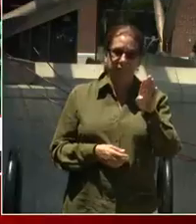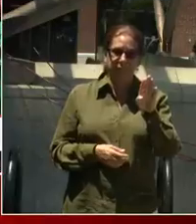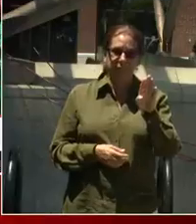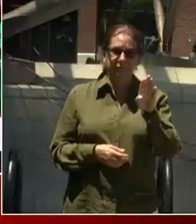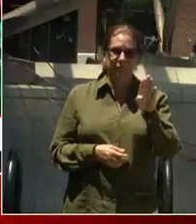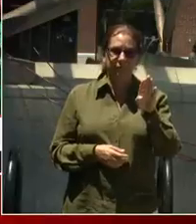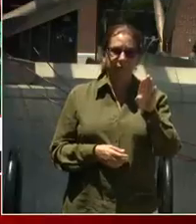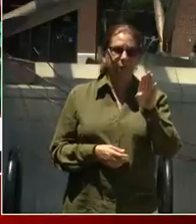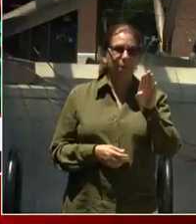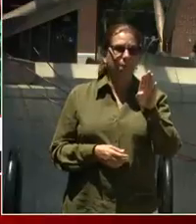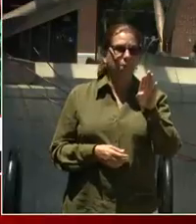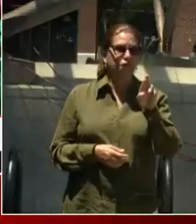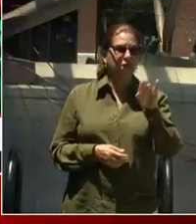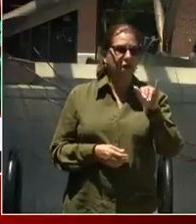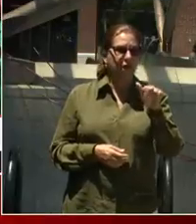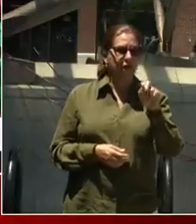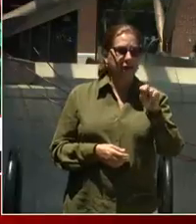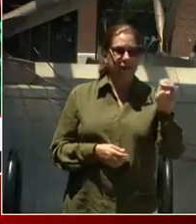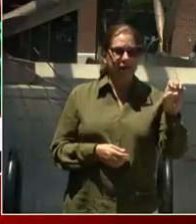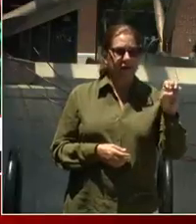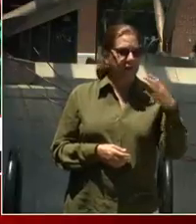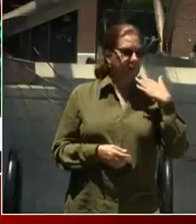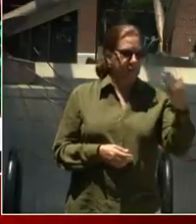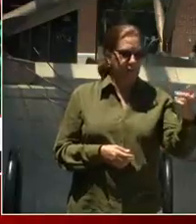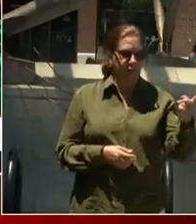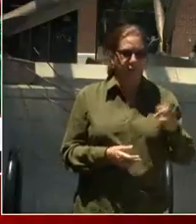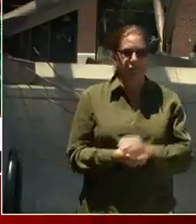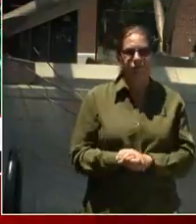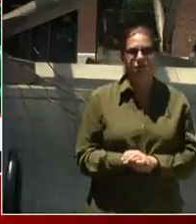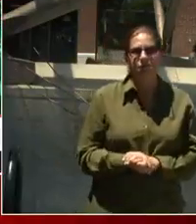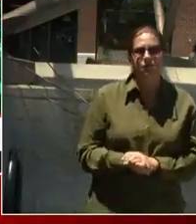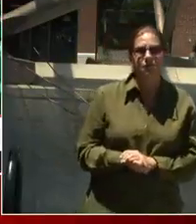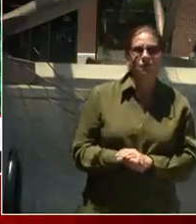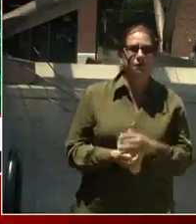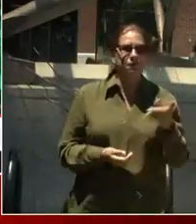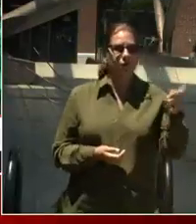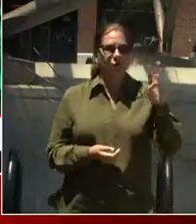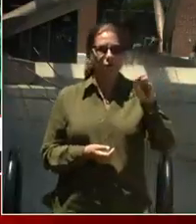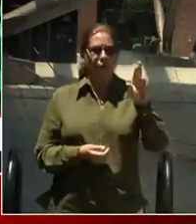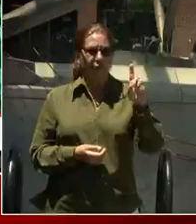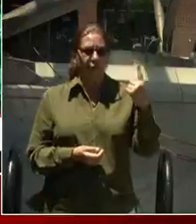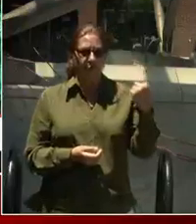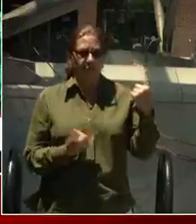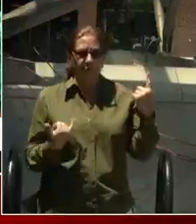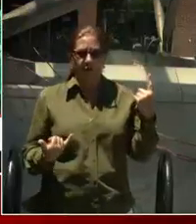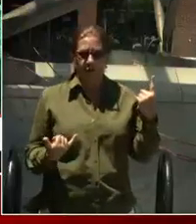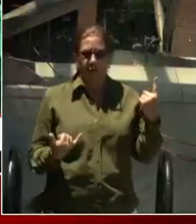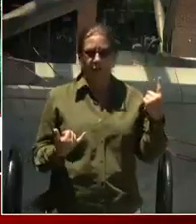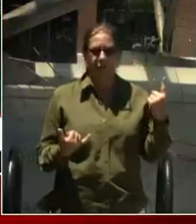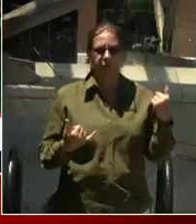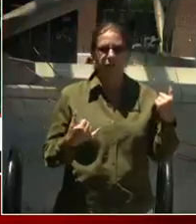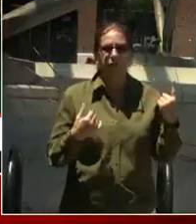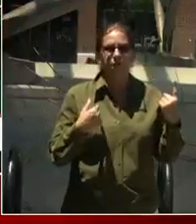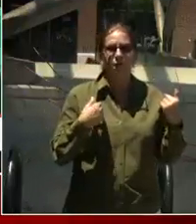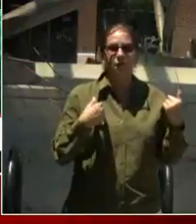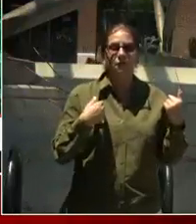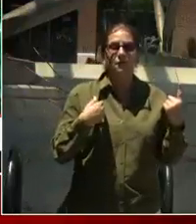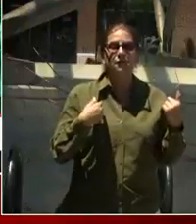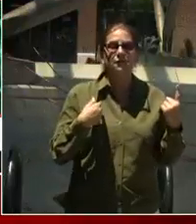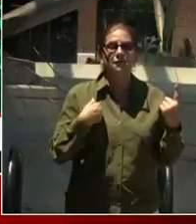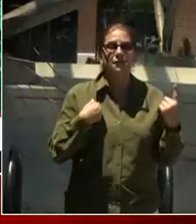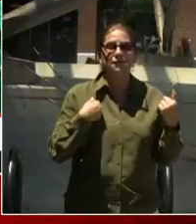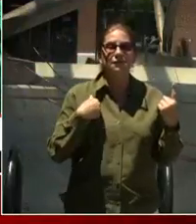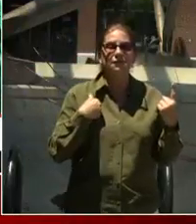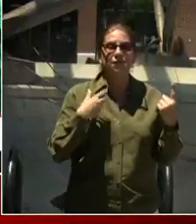great ward one right now and we're celebrating all eight wards as we celebrate how we get this city back open.